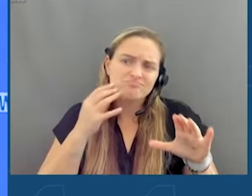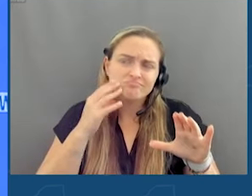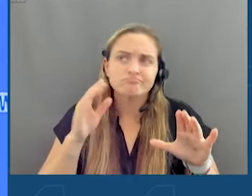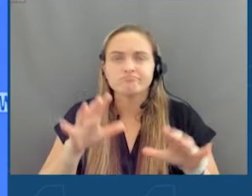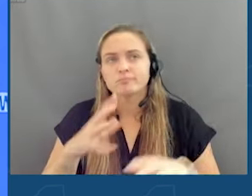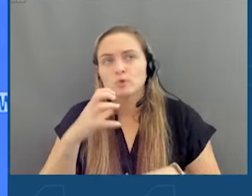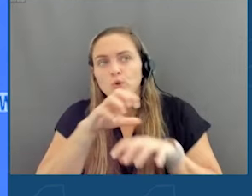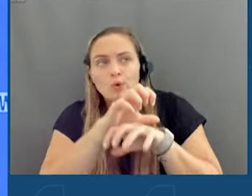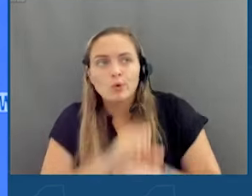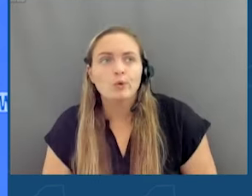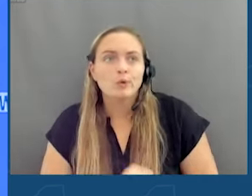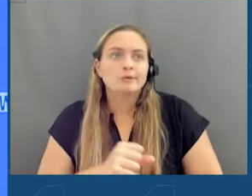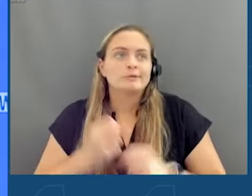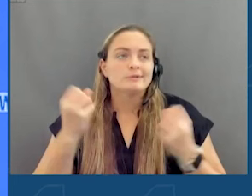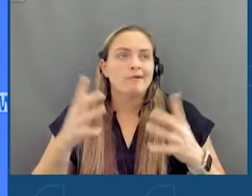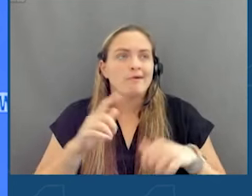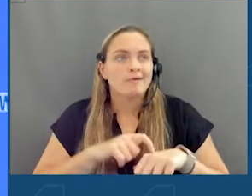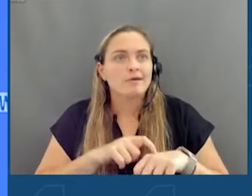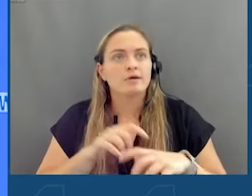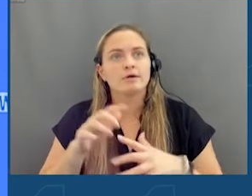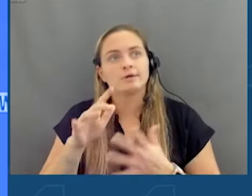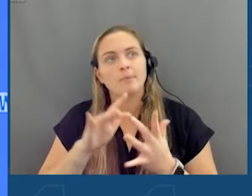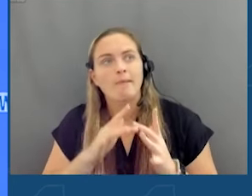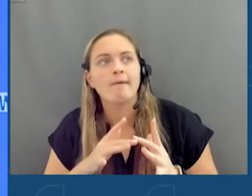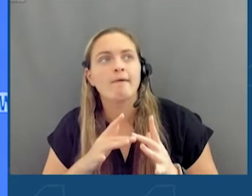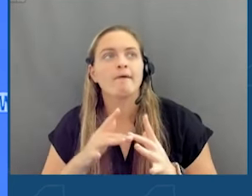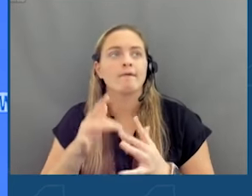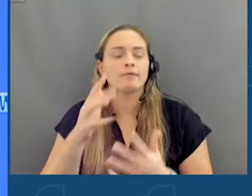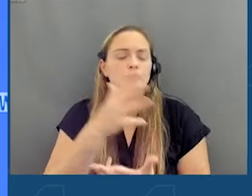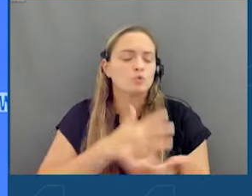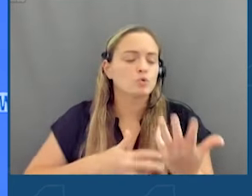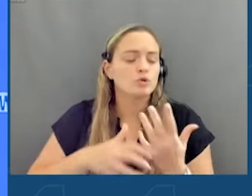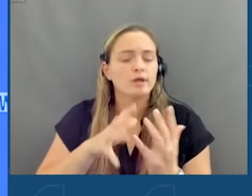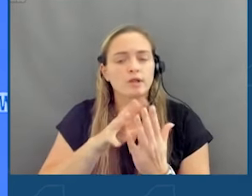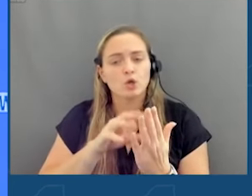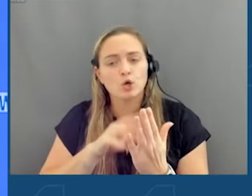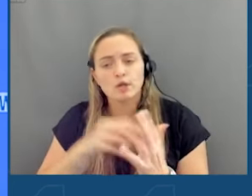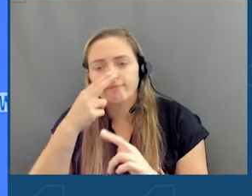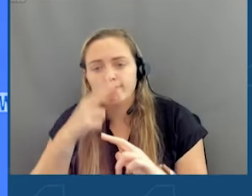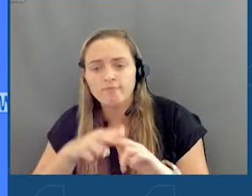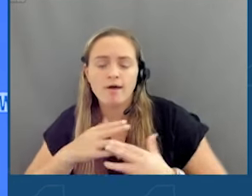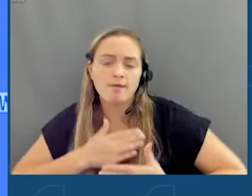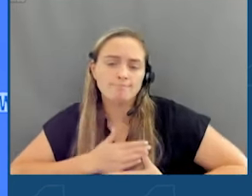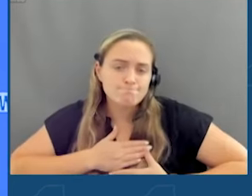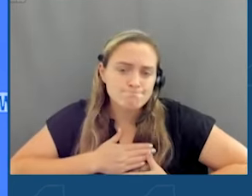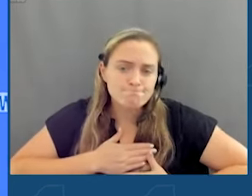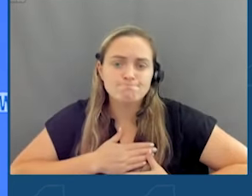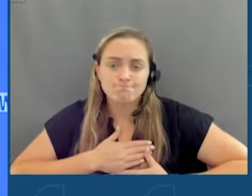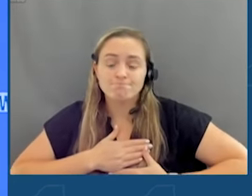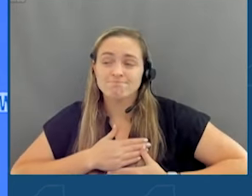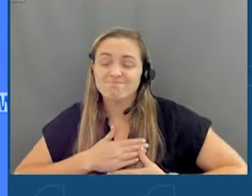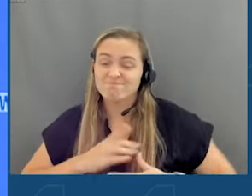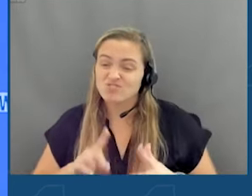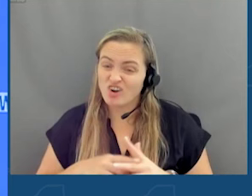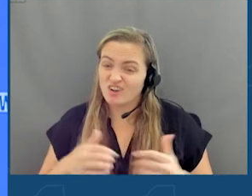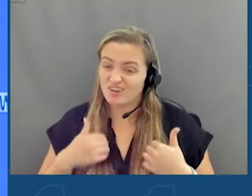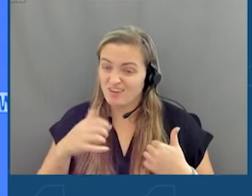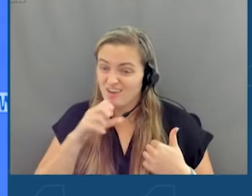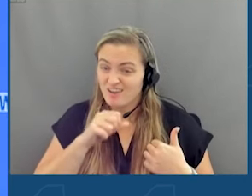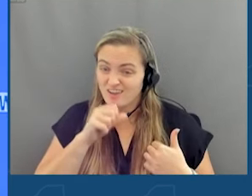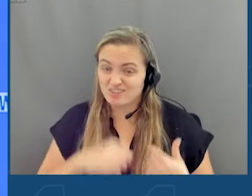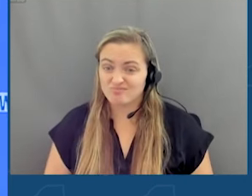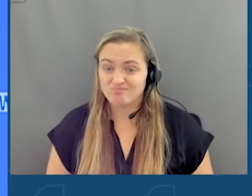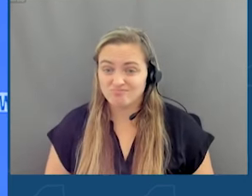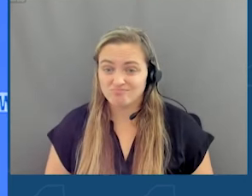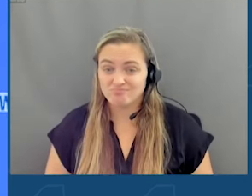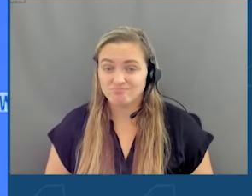time online, whether for socializing, learning purposes, or for fun, beginning at increasingly young ages. And